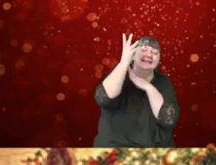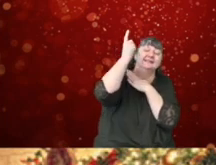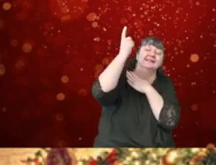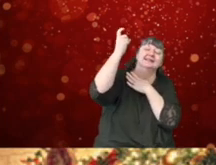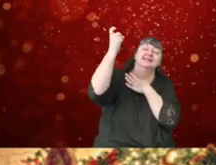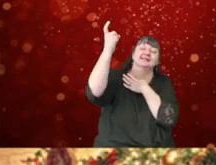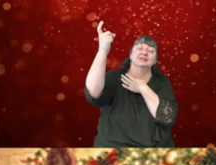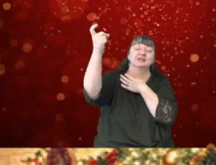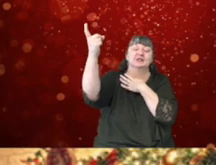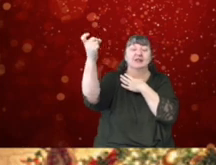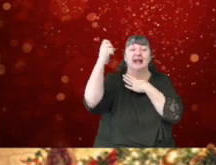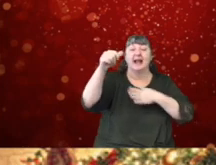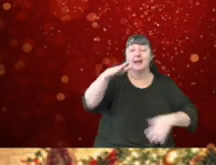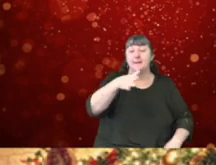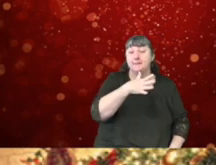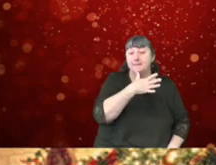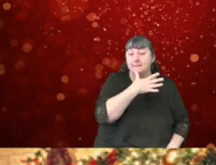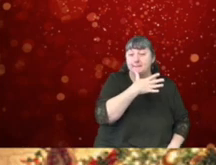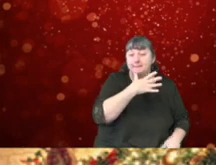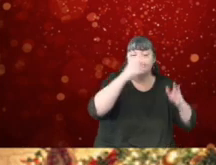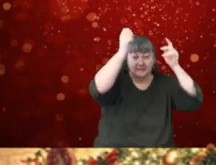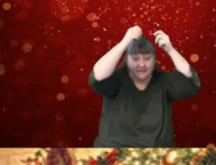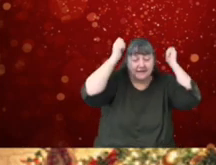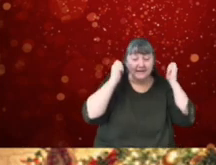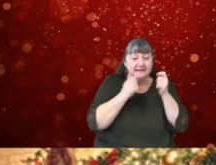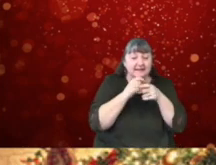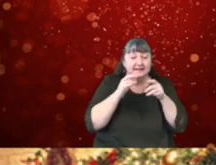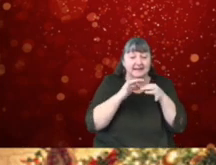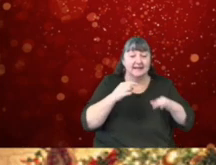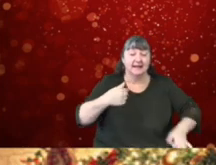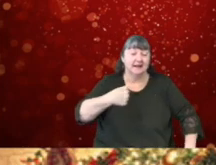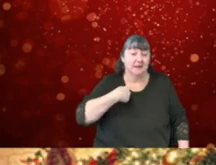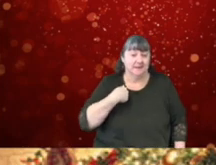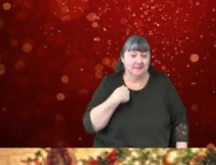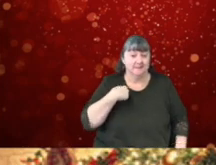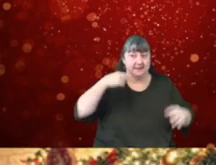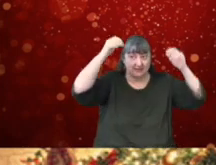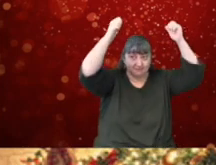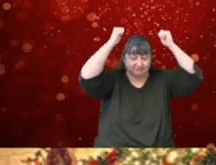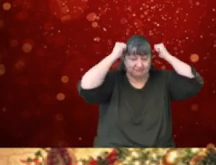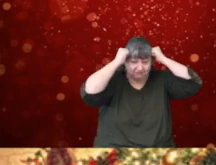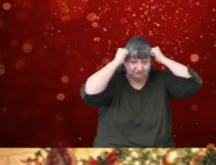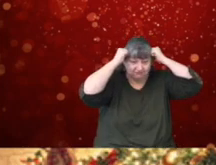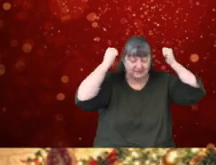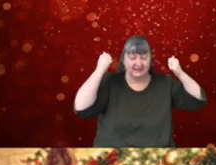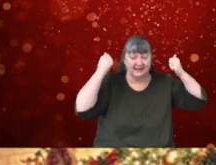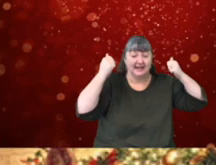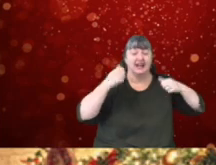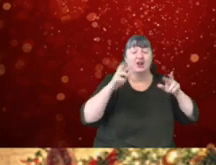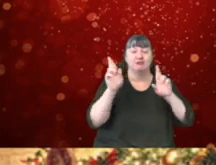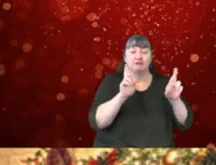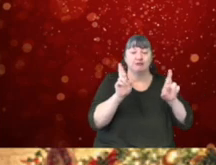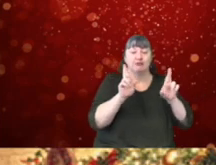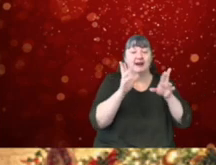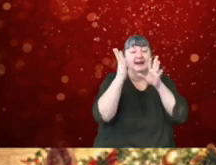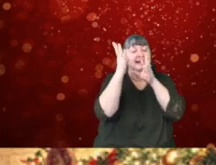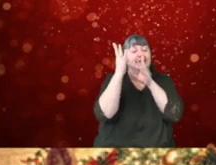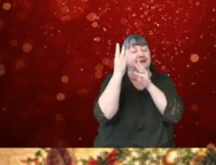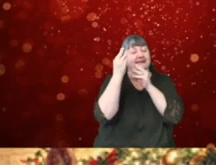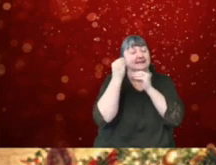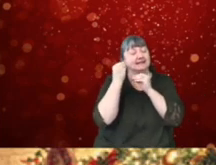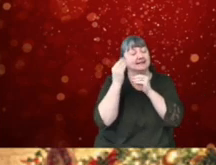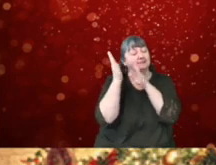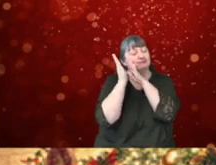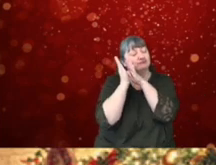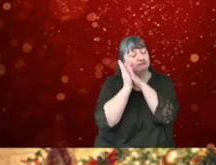in their heads. And Mama in her kerchief and I in my cap had just settled down for a